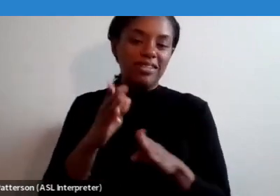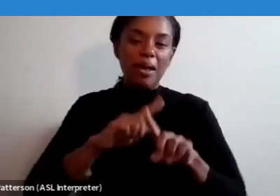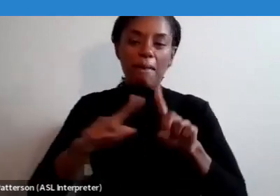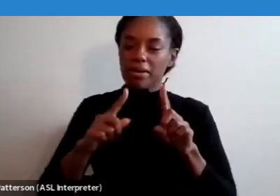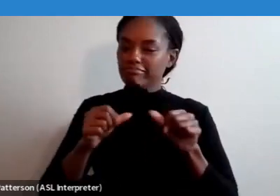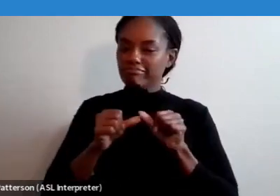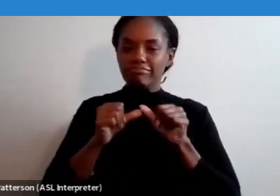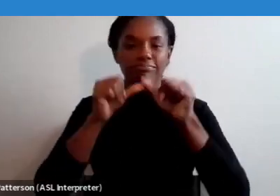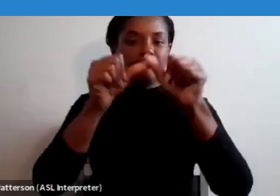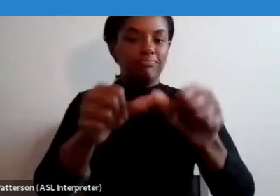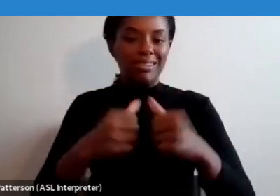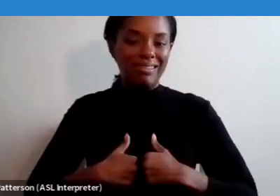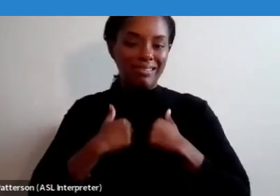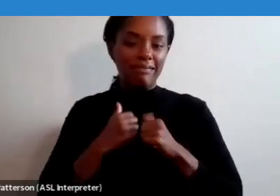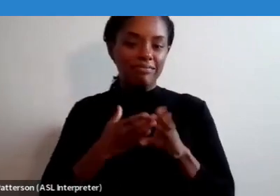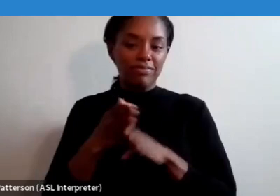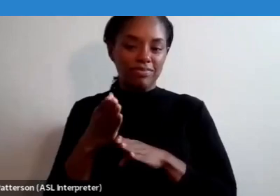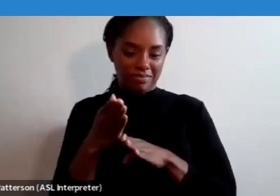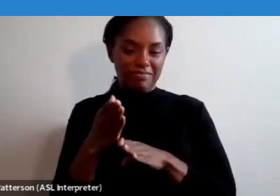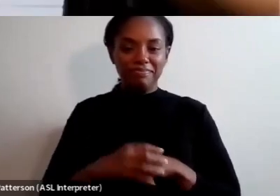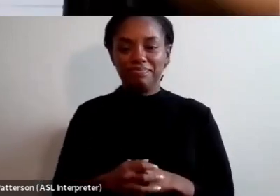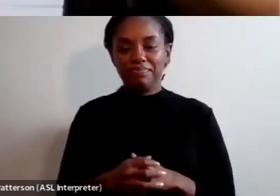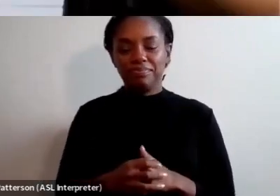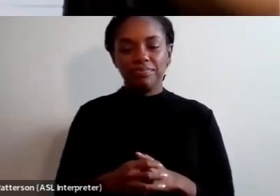lifetime of our career, throughout the whole trajectory.